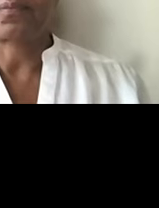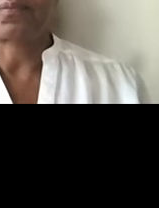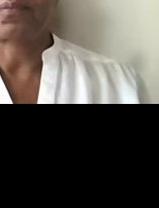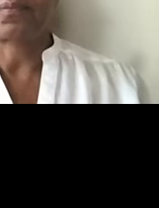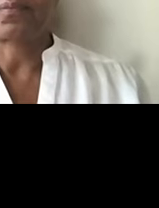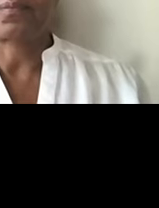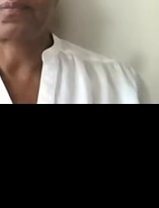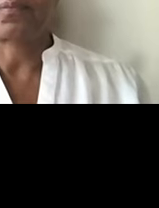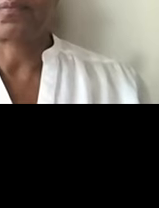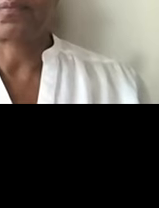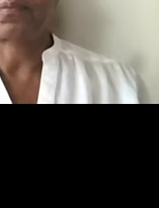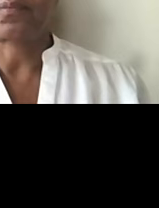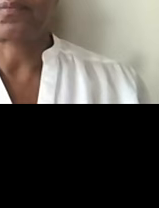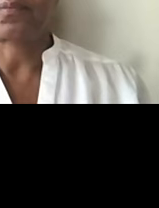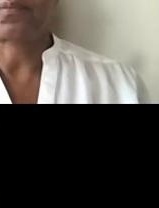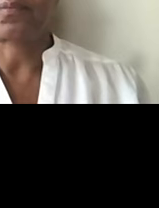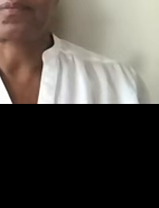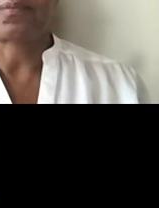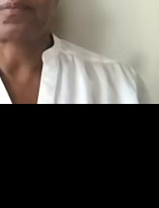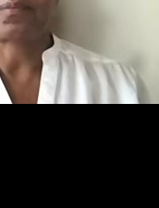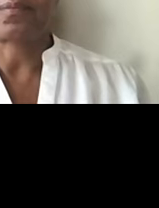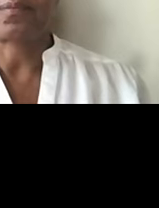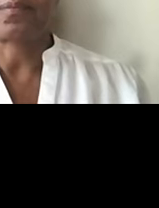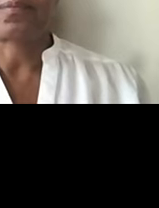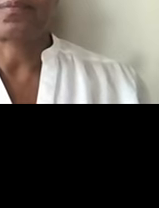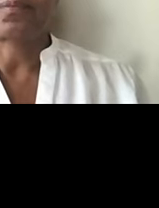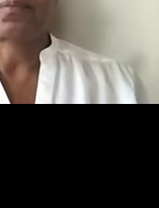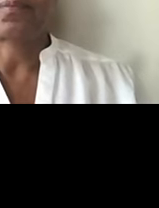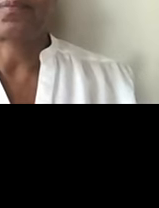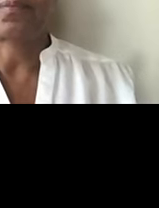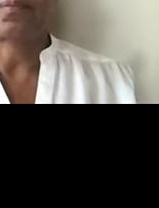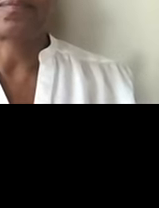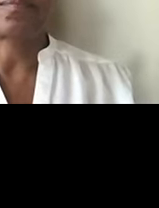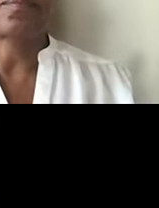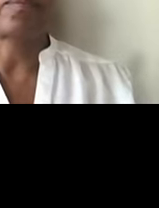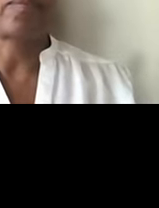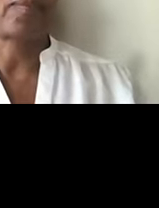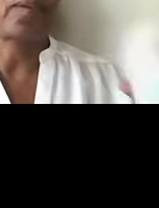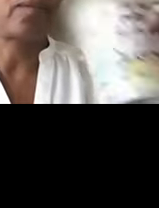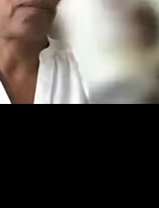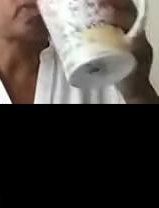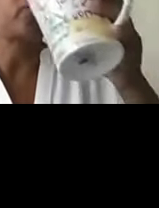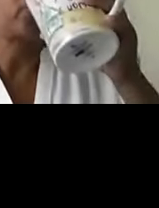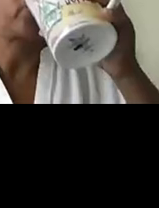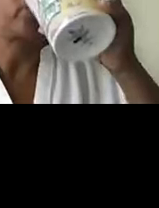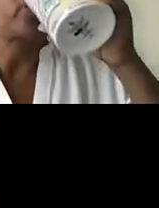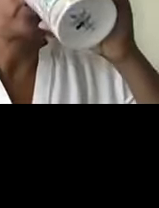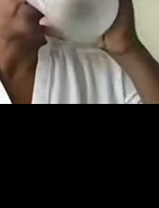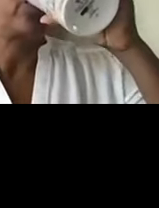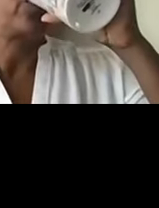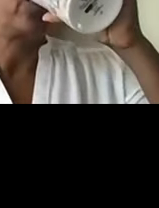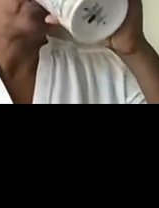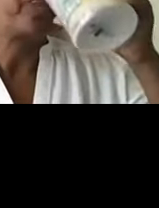housekeeping. have BSL interpreters, Nikki and Danny, so you will see them signing. That will be really